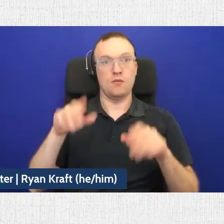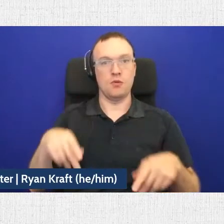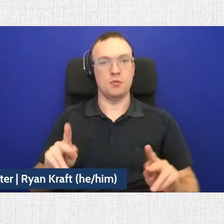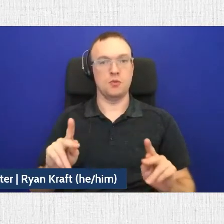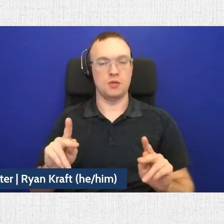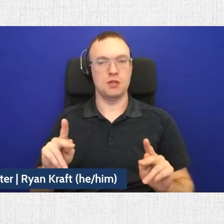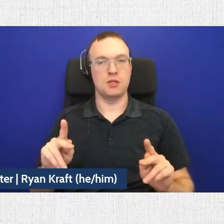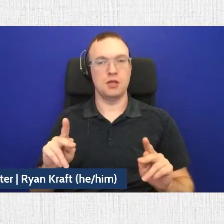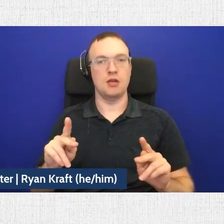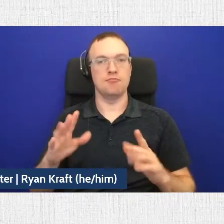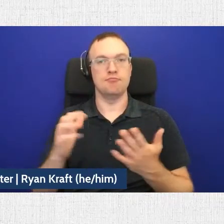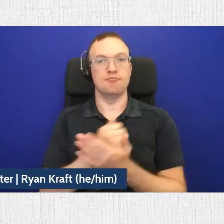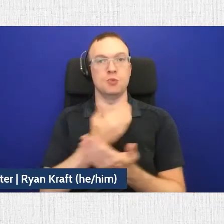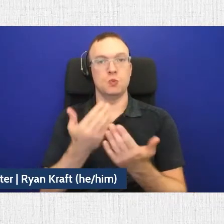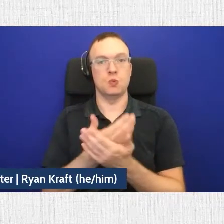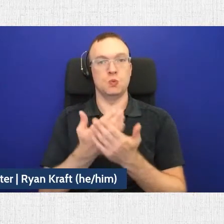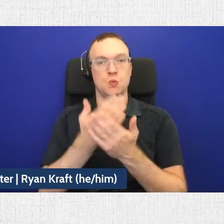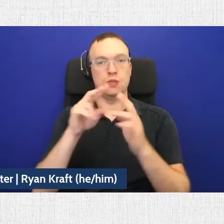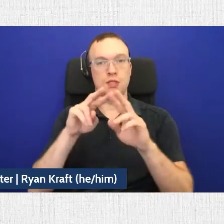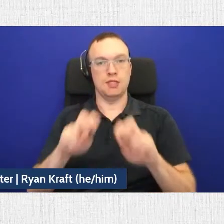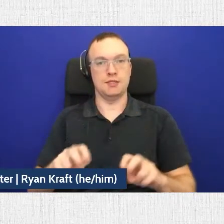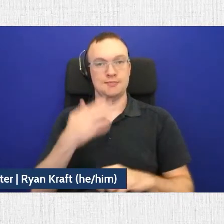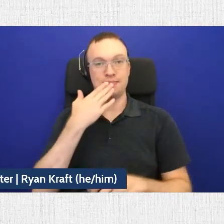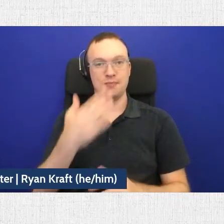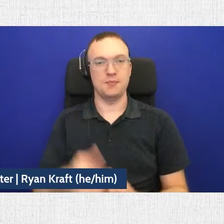to get new insights. Thanks.